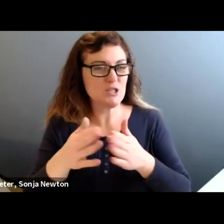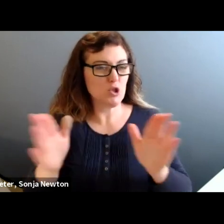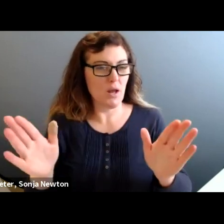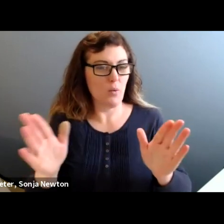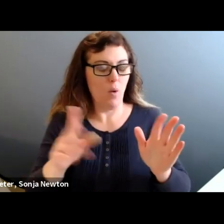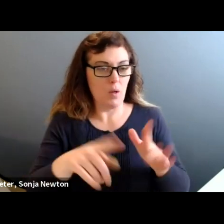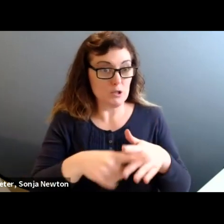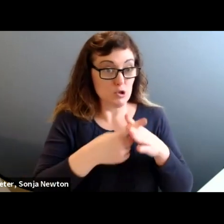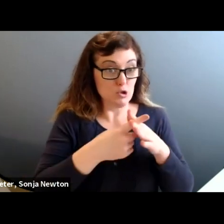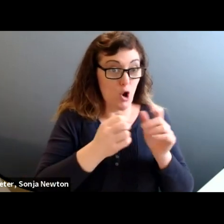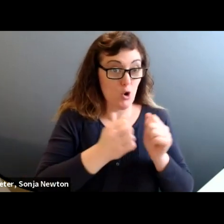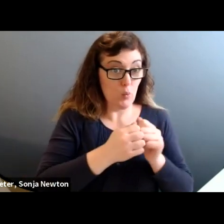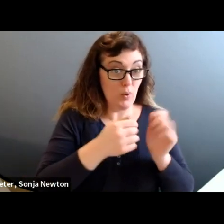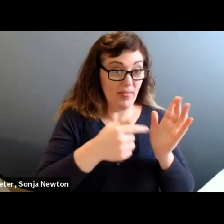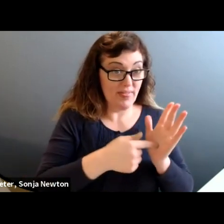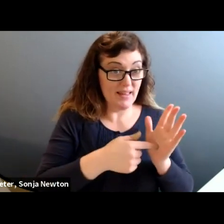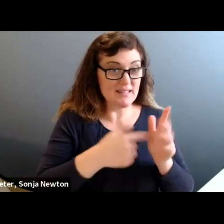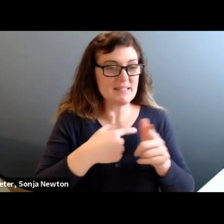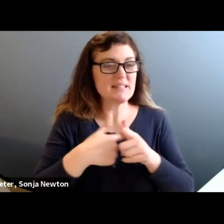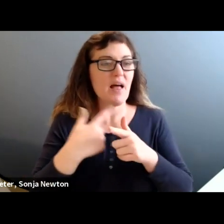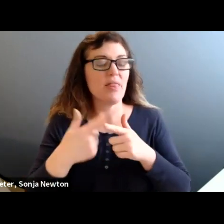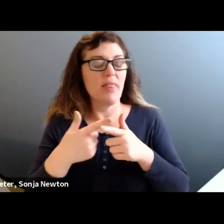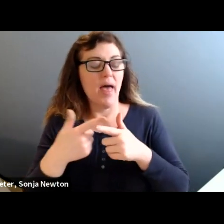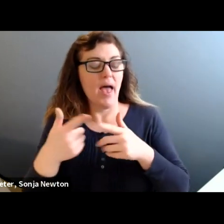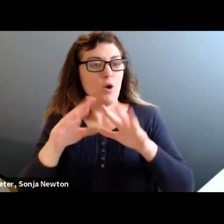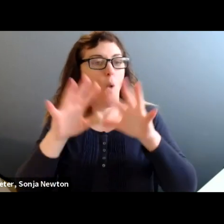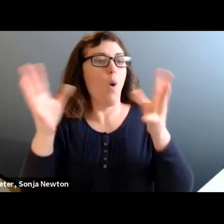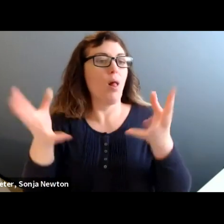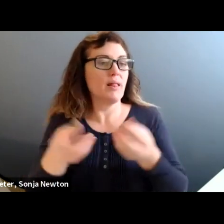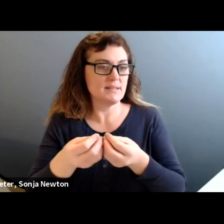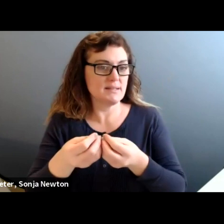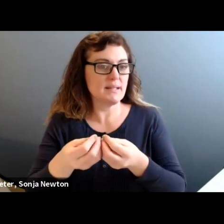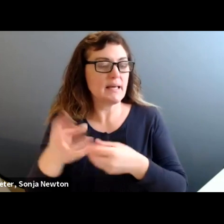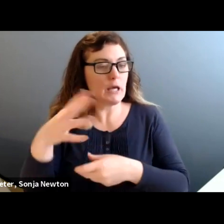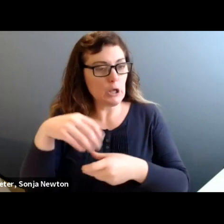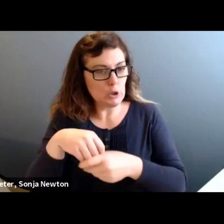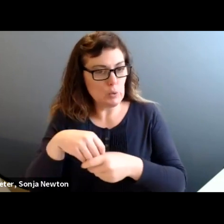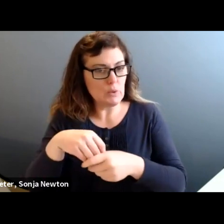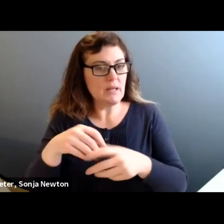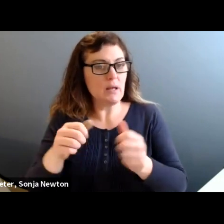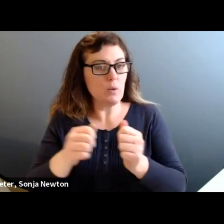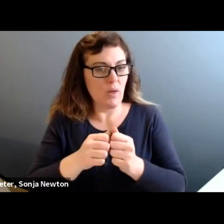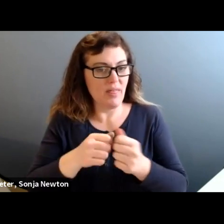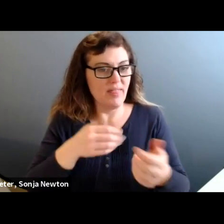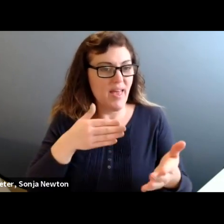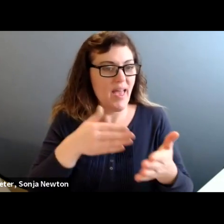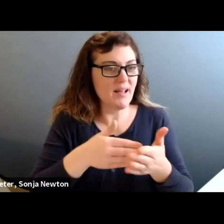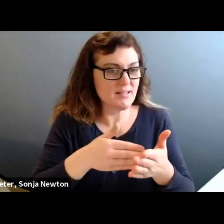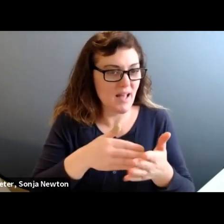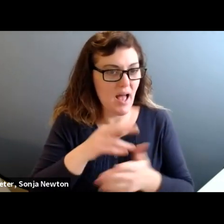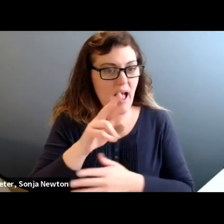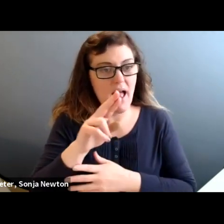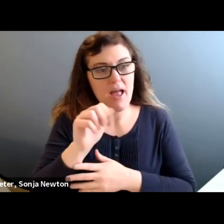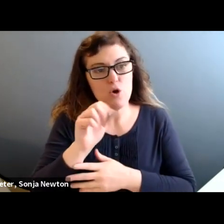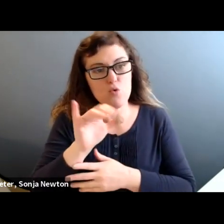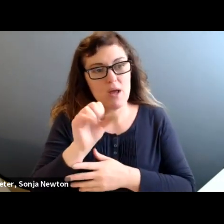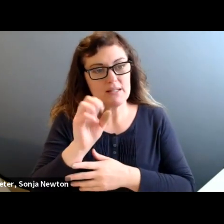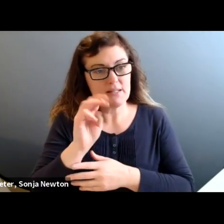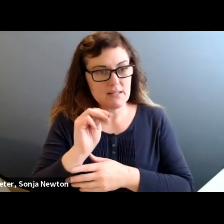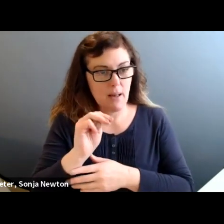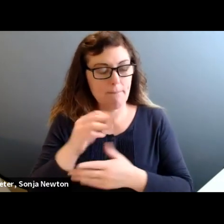holistically incorporate this in our ongoing work of anti-racism and anti-oppression. And then